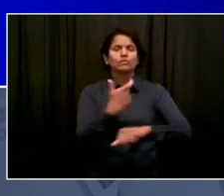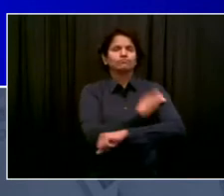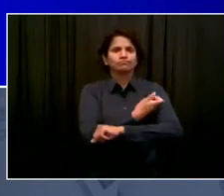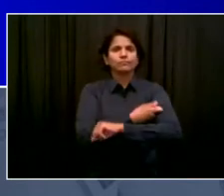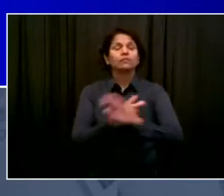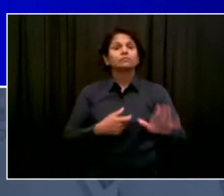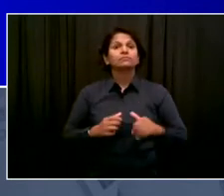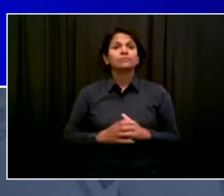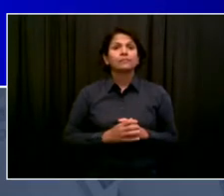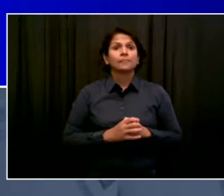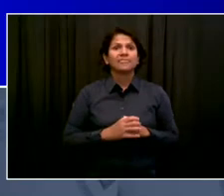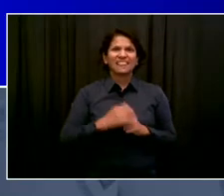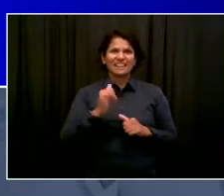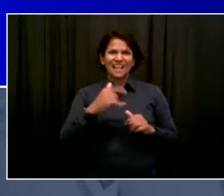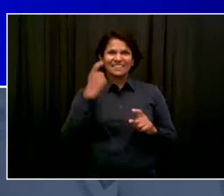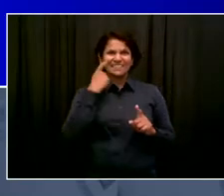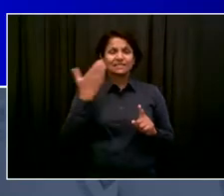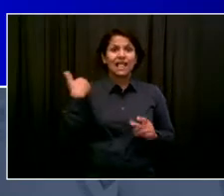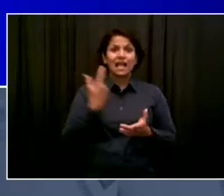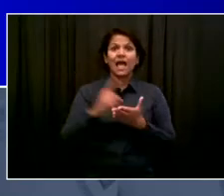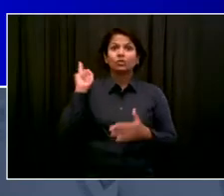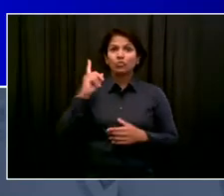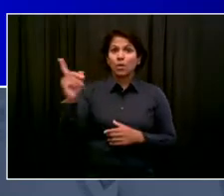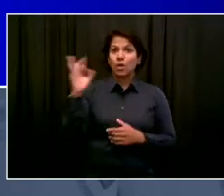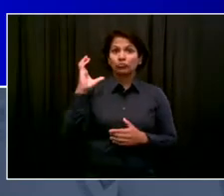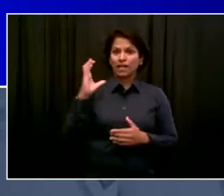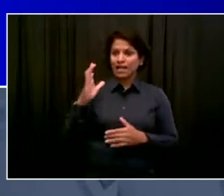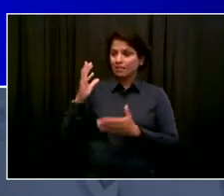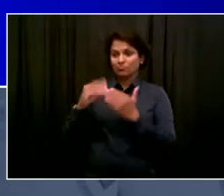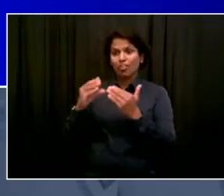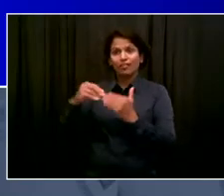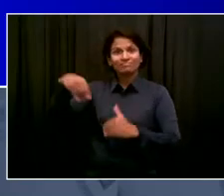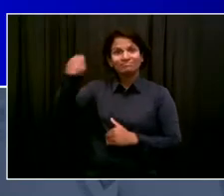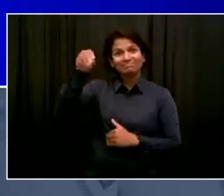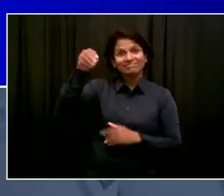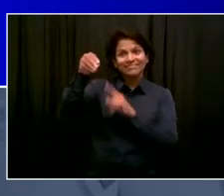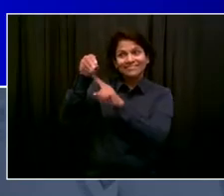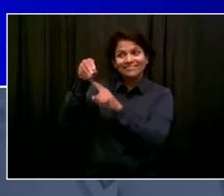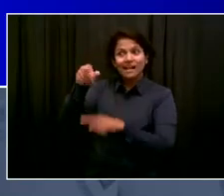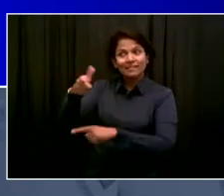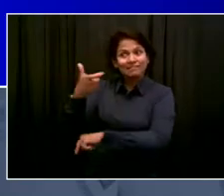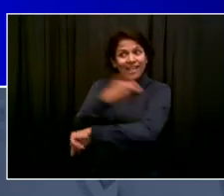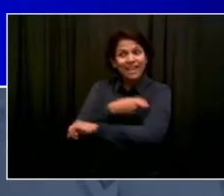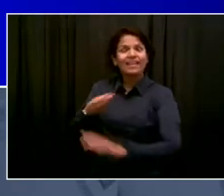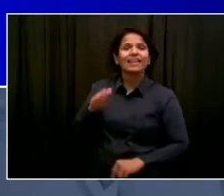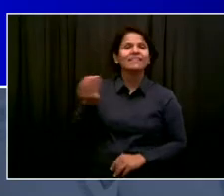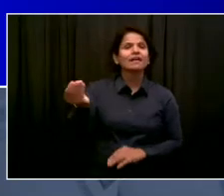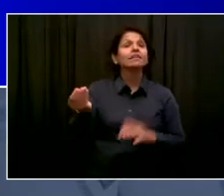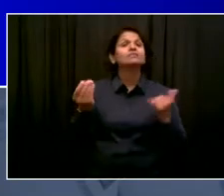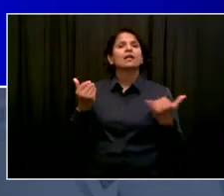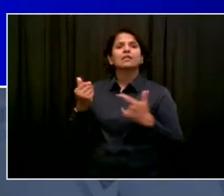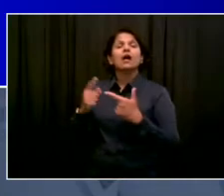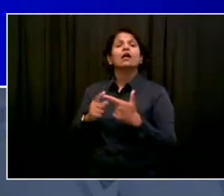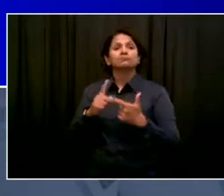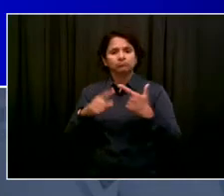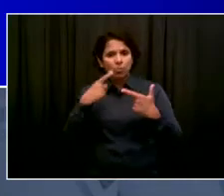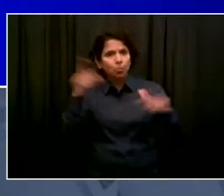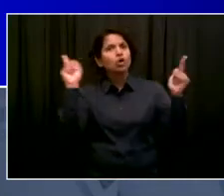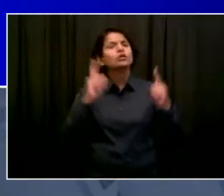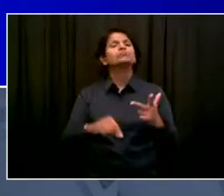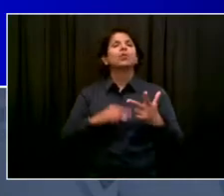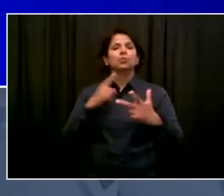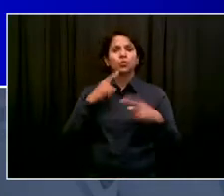ideas spread. We want to make sure we push people more and more in every good and positive way, every strong and forceful way to vaccination.